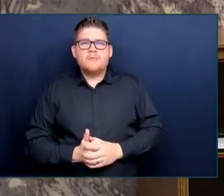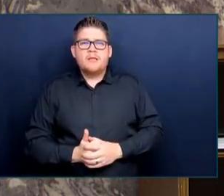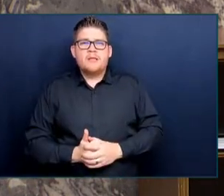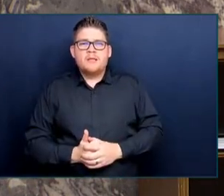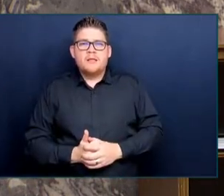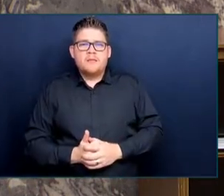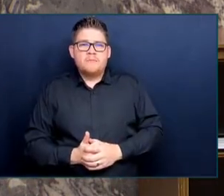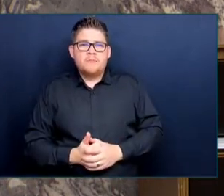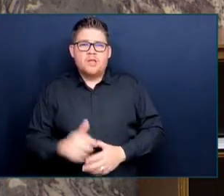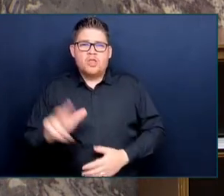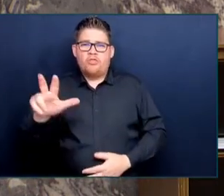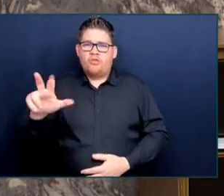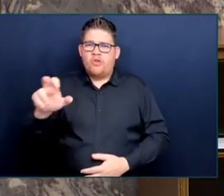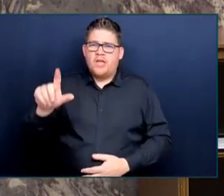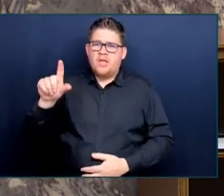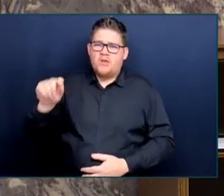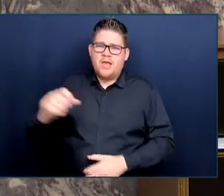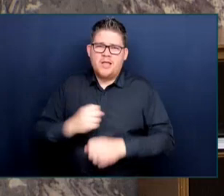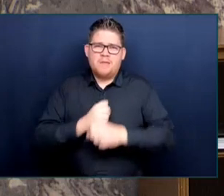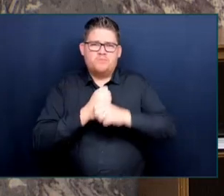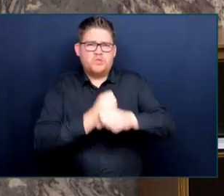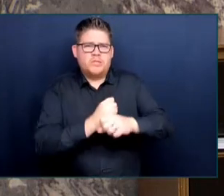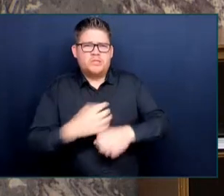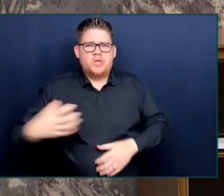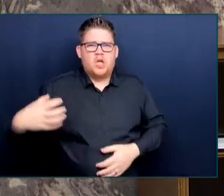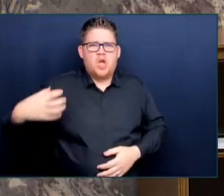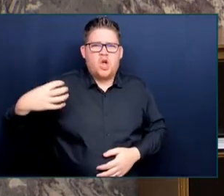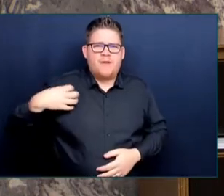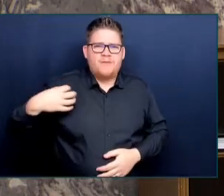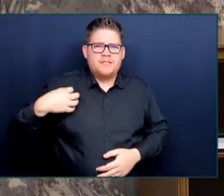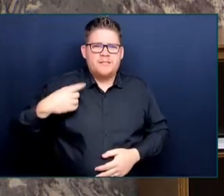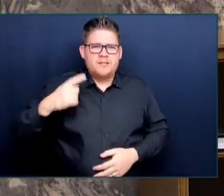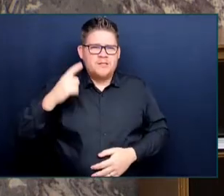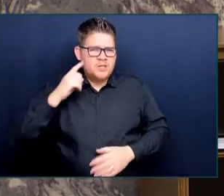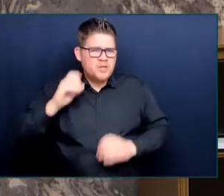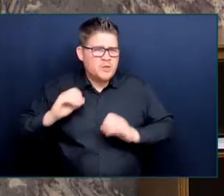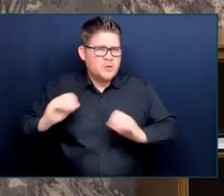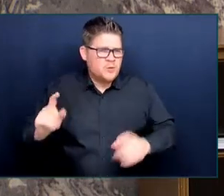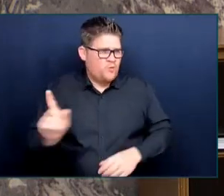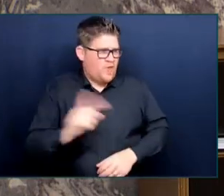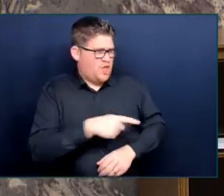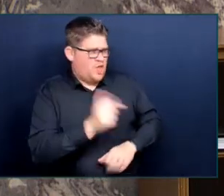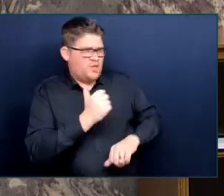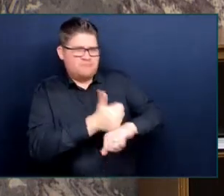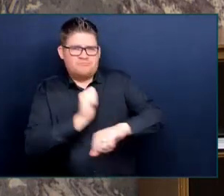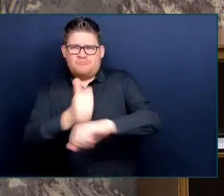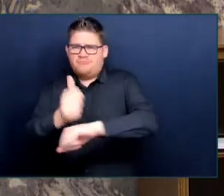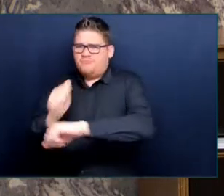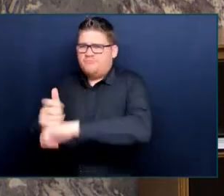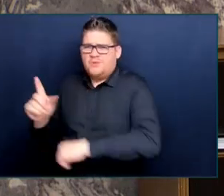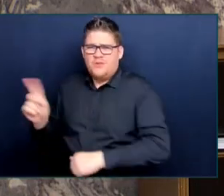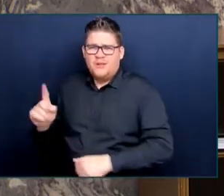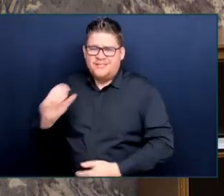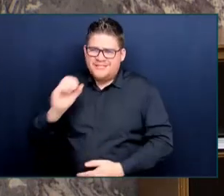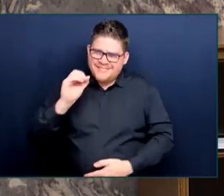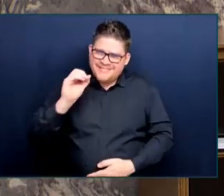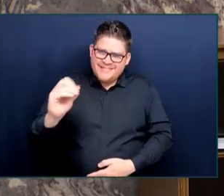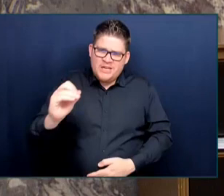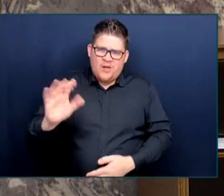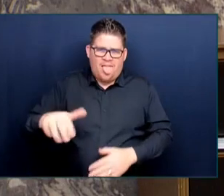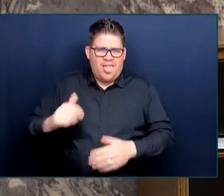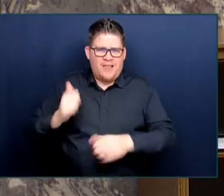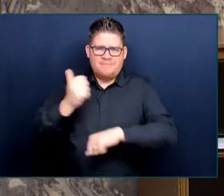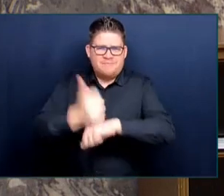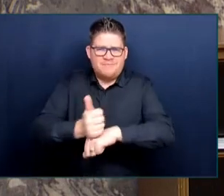none have been seen. Zero have been seen. When will nurses finally see some